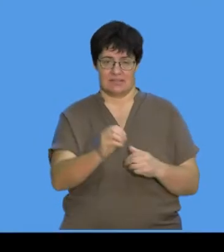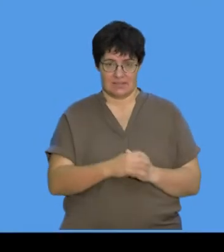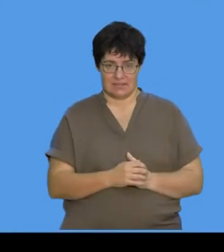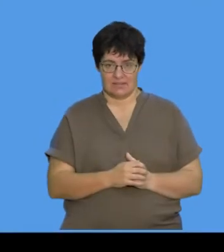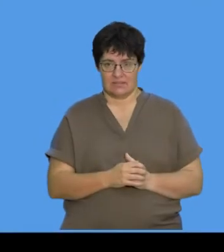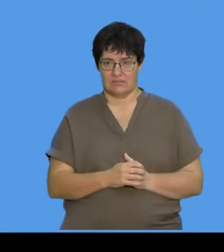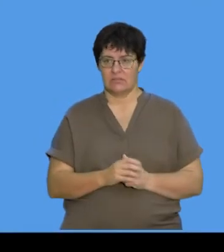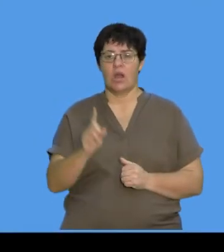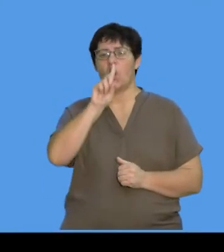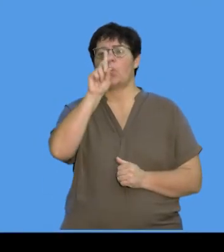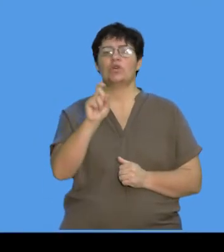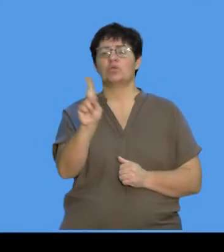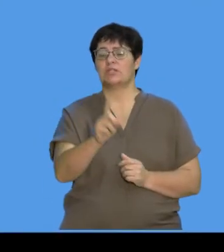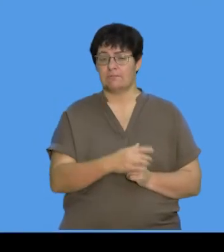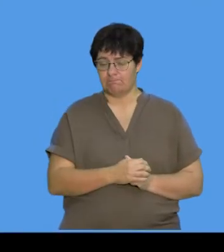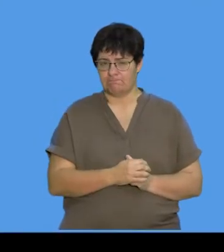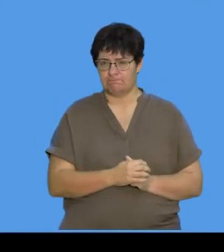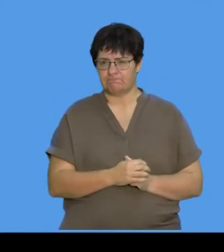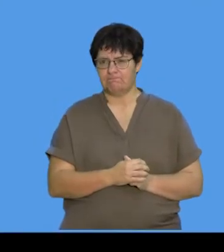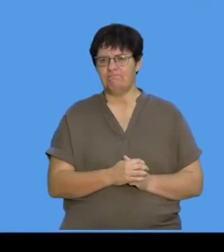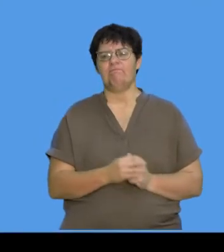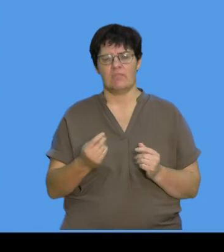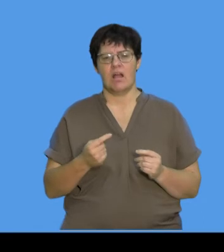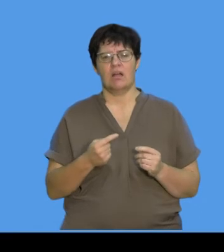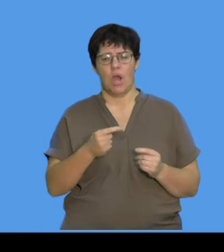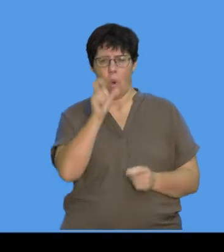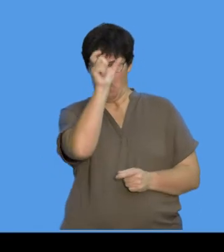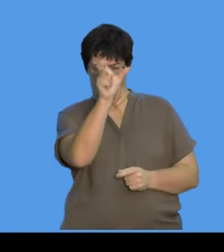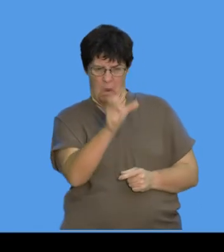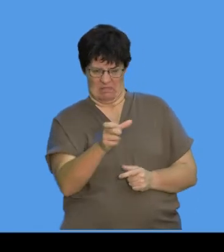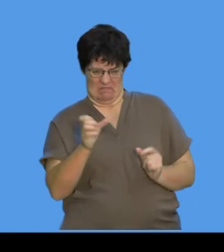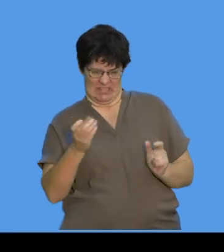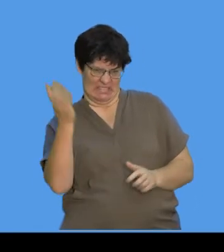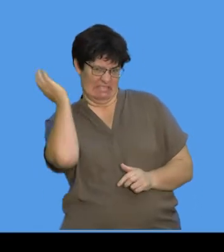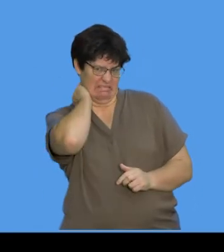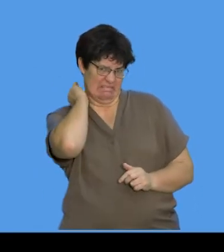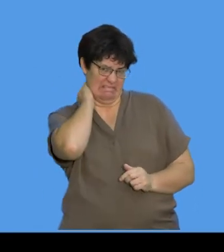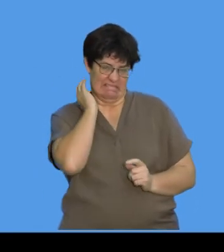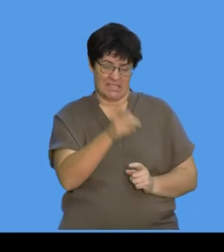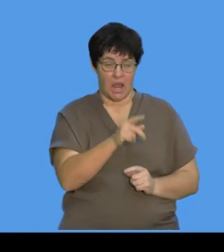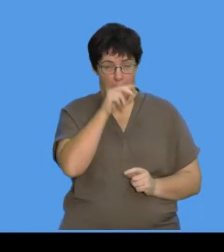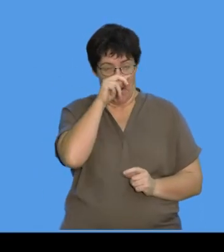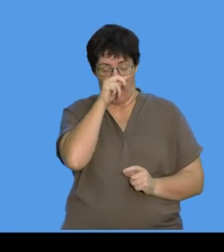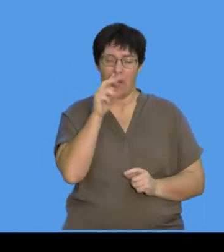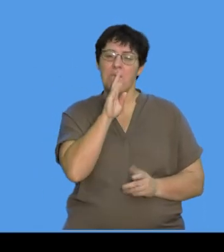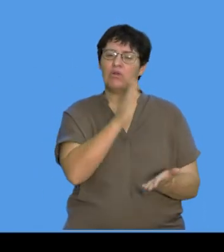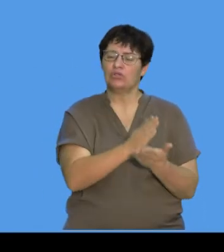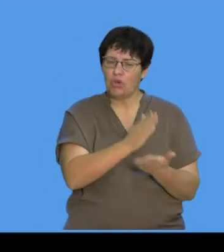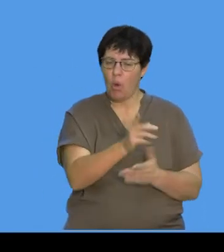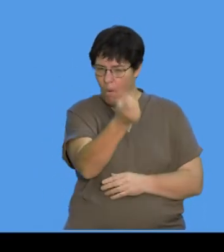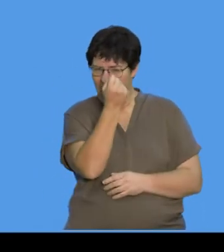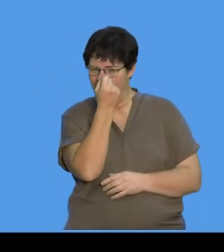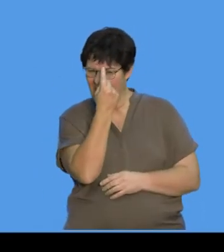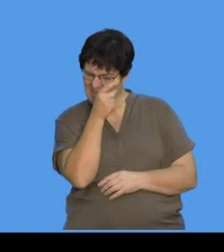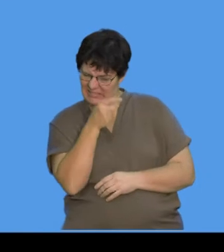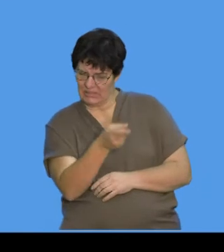Okay, so what does the question ask us, and it's got quite a few big words in it, so we've got to try and make sure that we understand, all